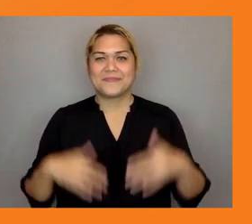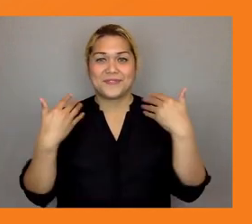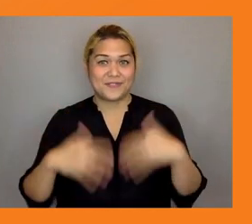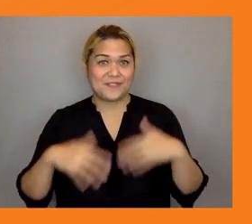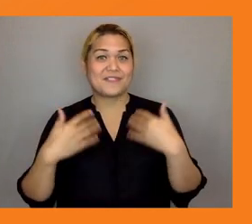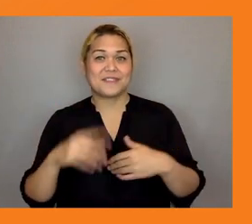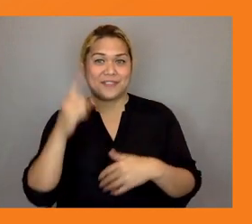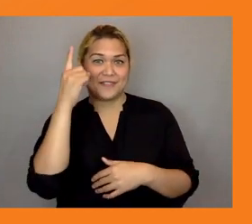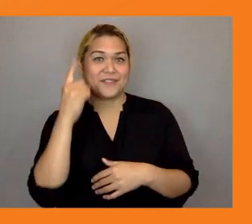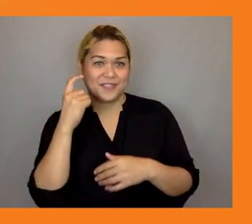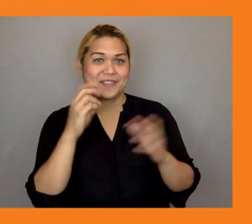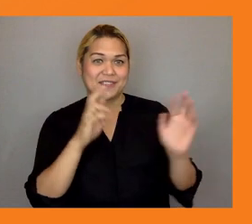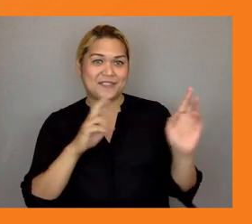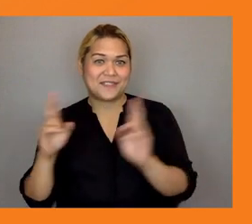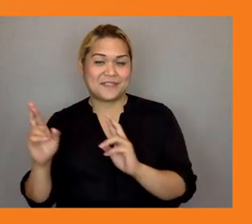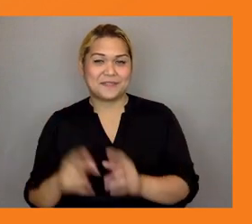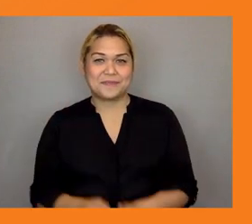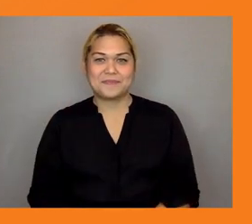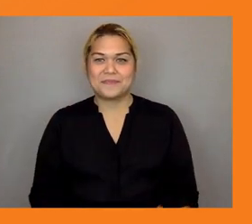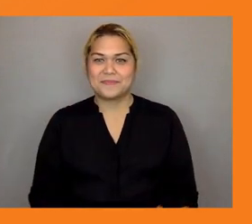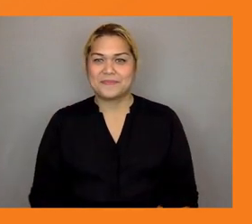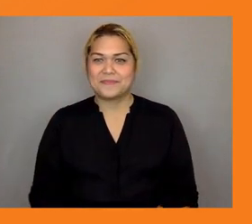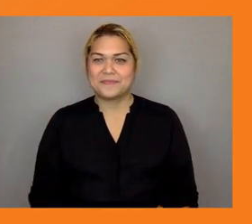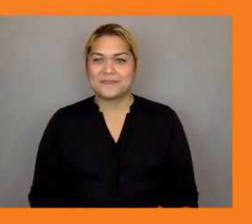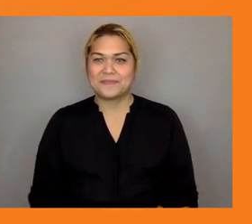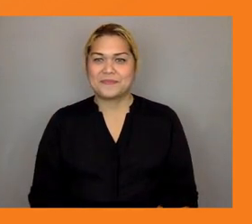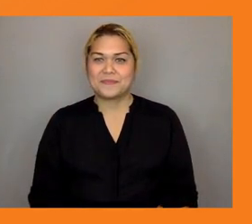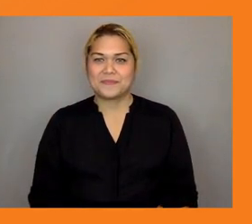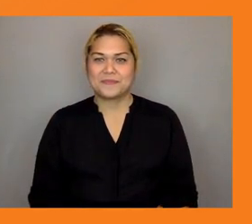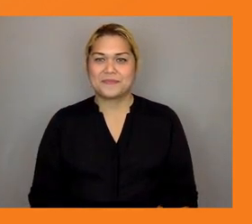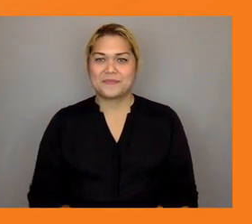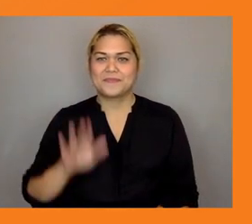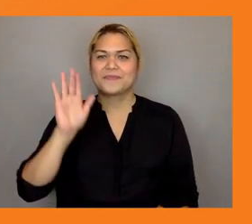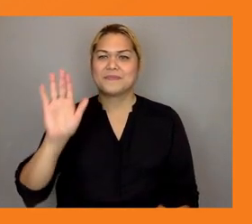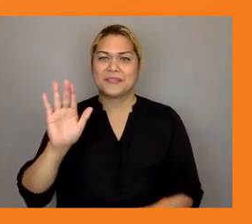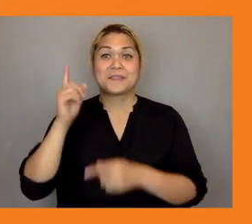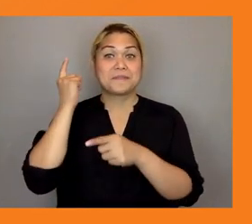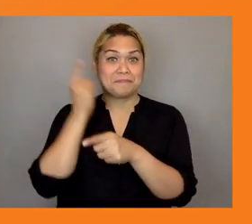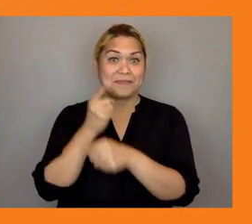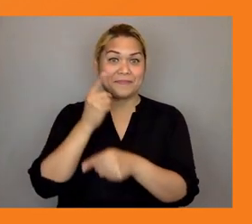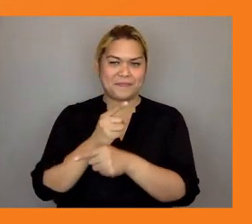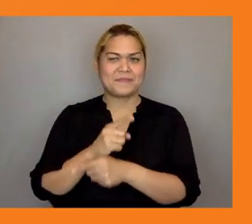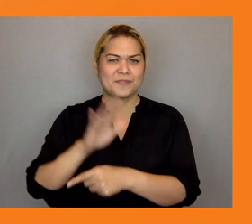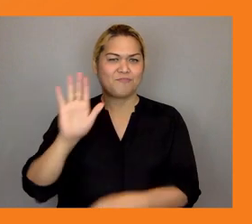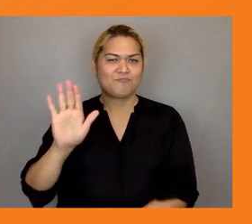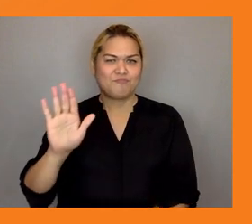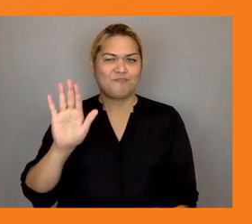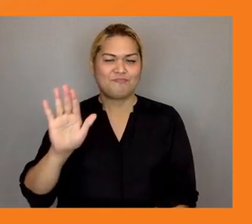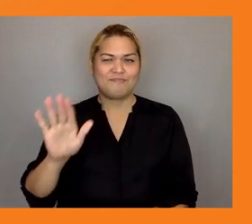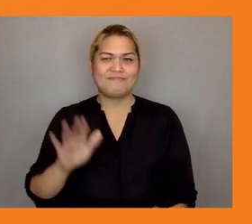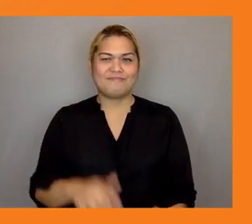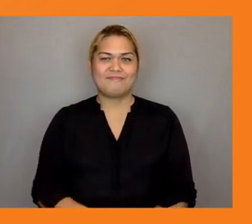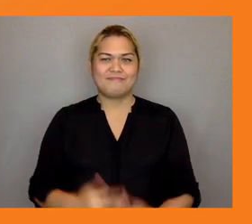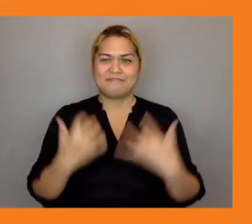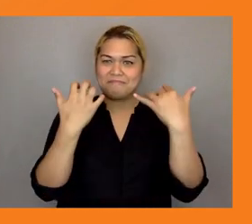i agree but hold on for everyone watching as we invite our experts to share their experiences and knowledge